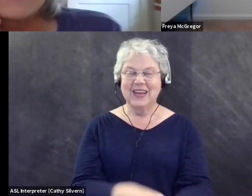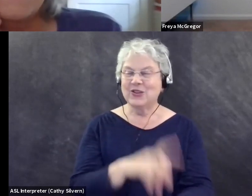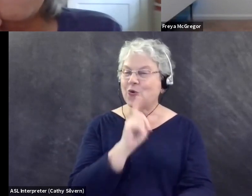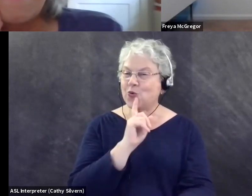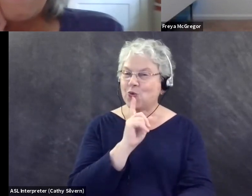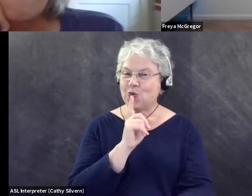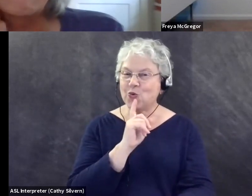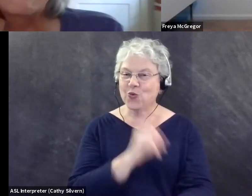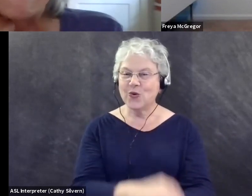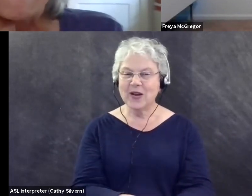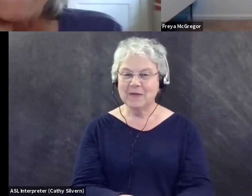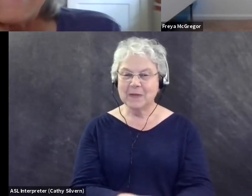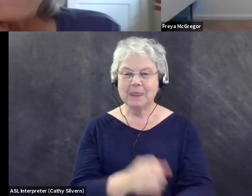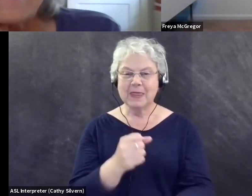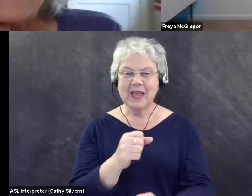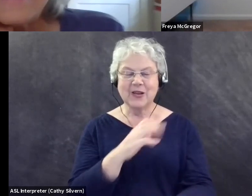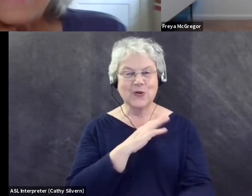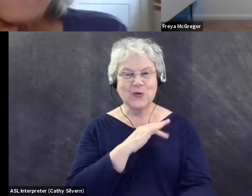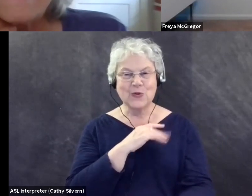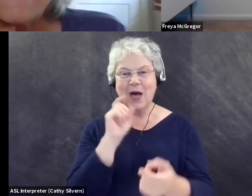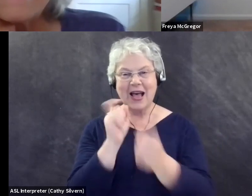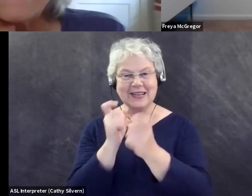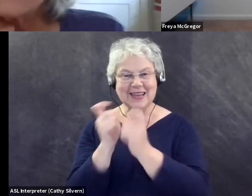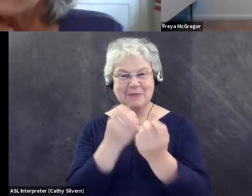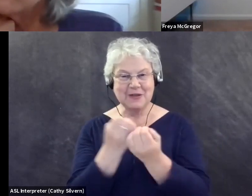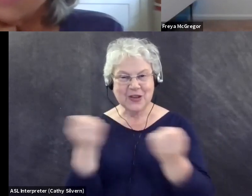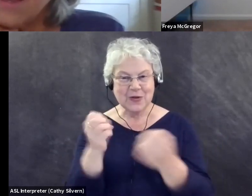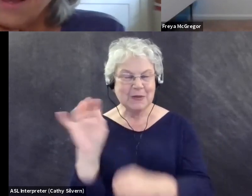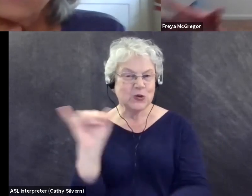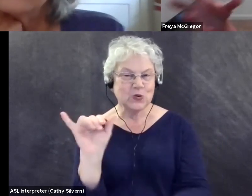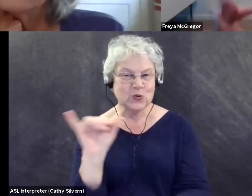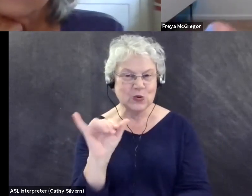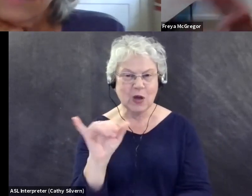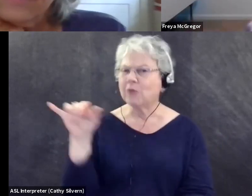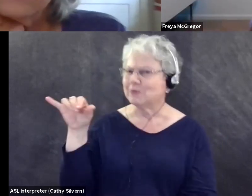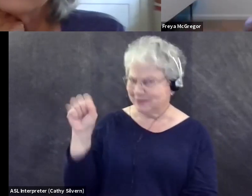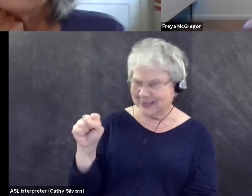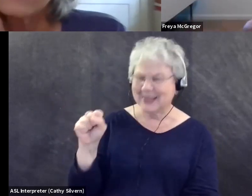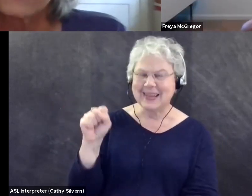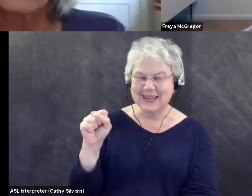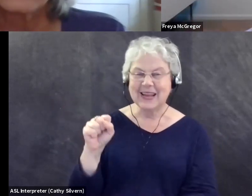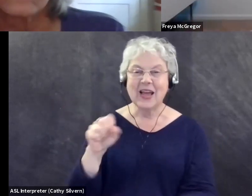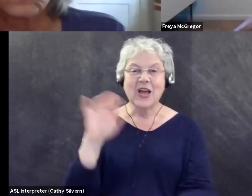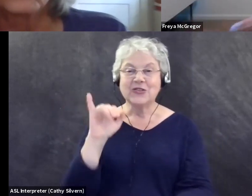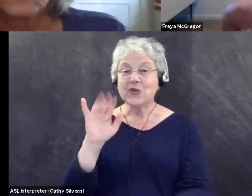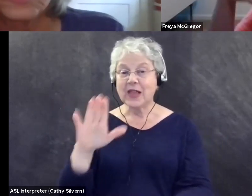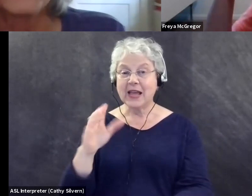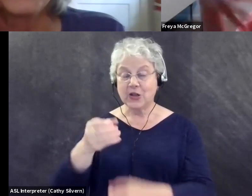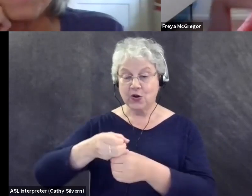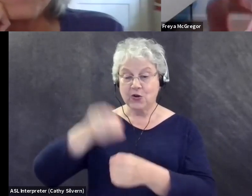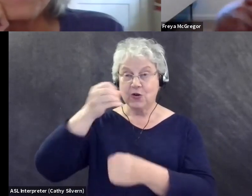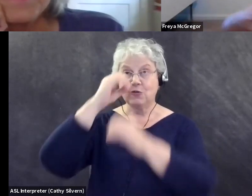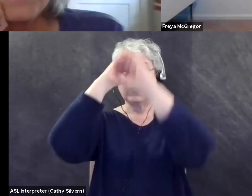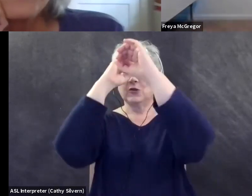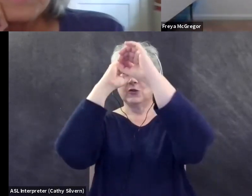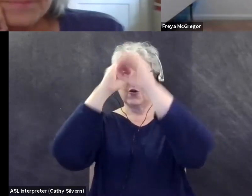um, there'd be all kinds of cool adaptive equipment too. Like maybe the amount that you have for your scope, maybe you could,